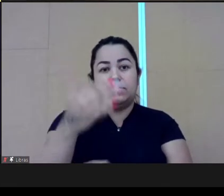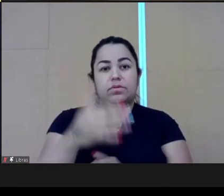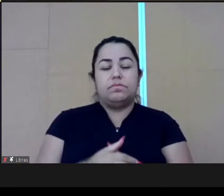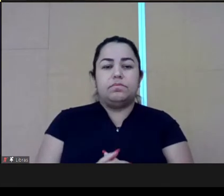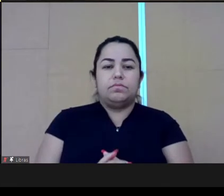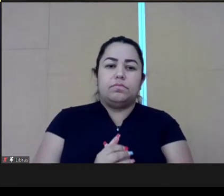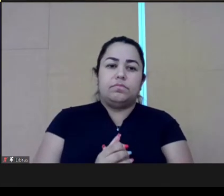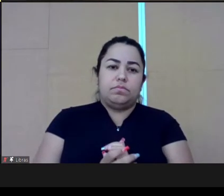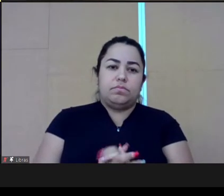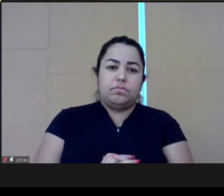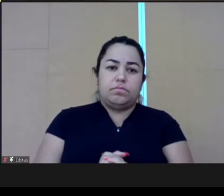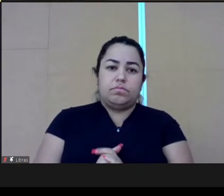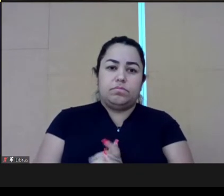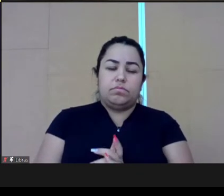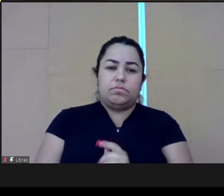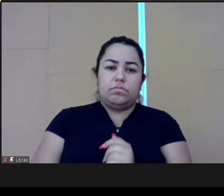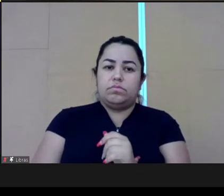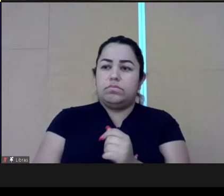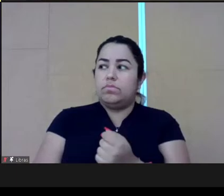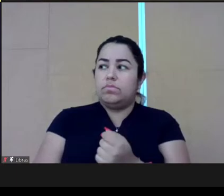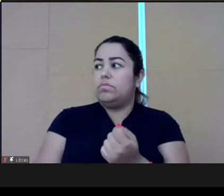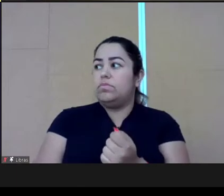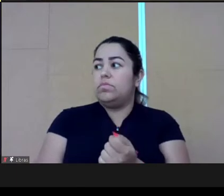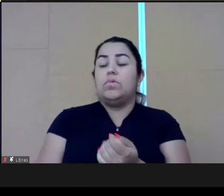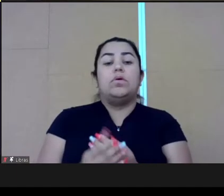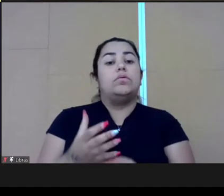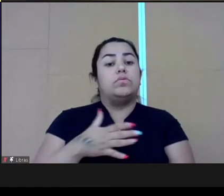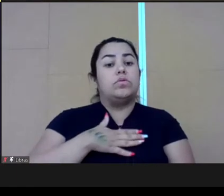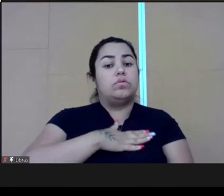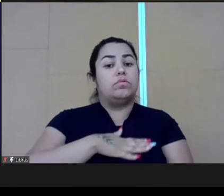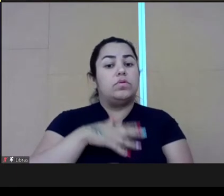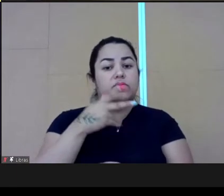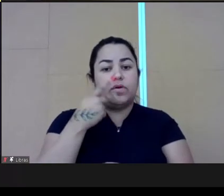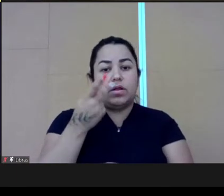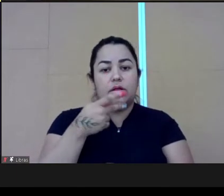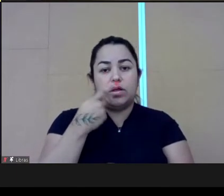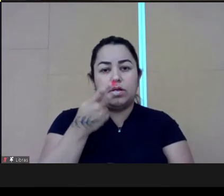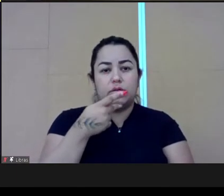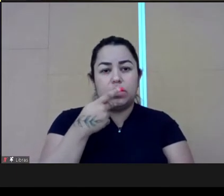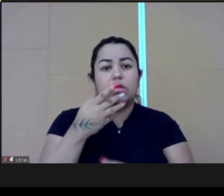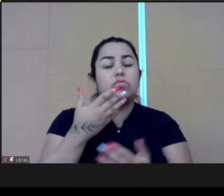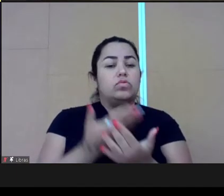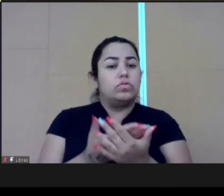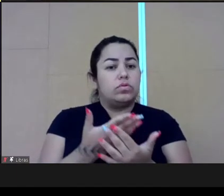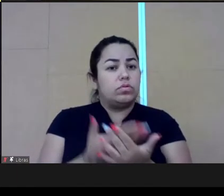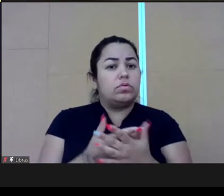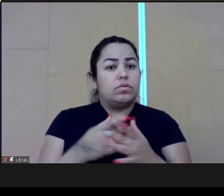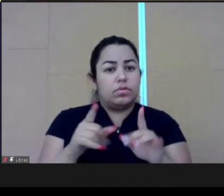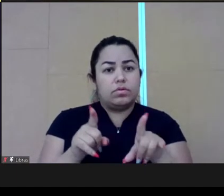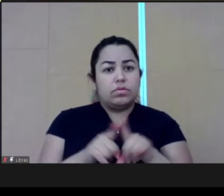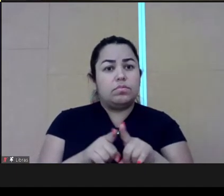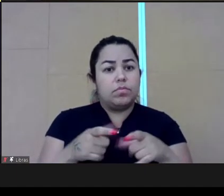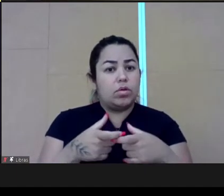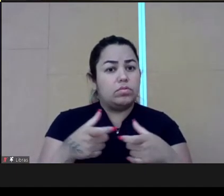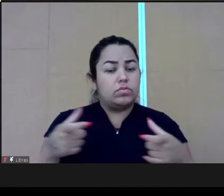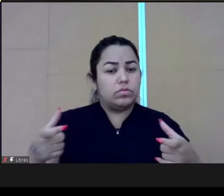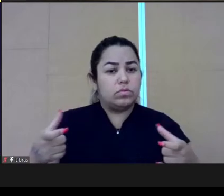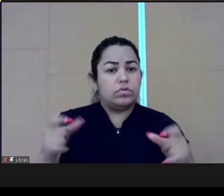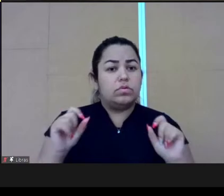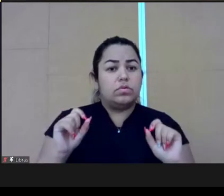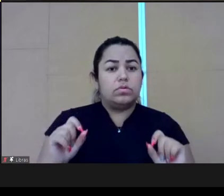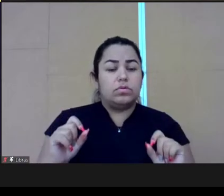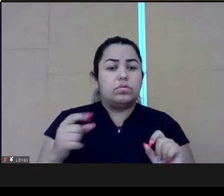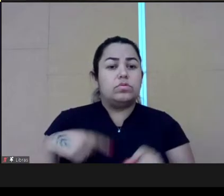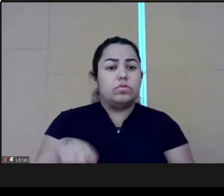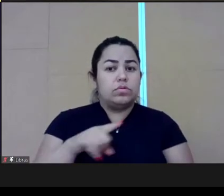So one thing I need to say is that all of our training, or at least the grand majority of the training that we have for public service leaders